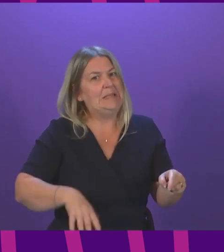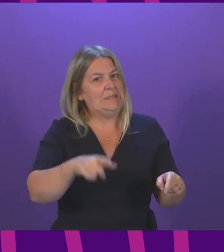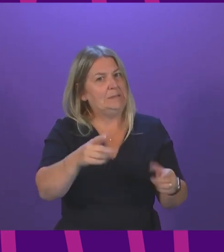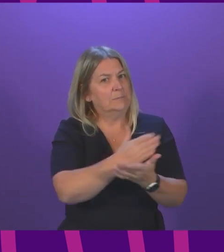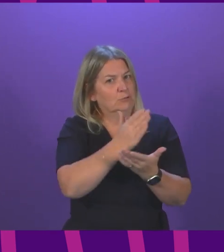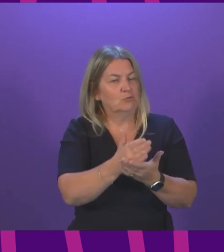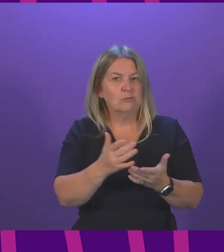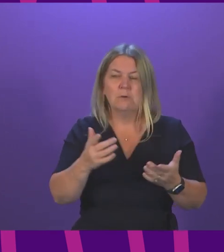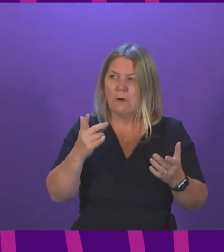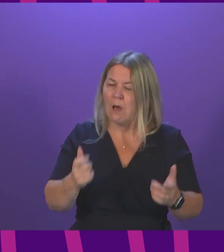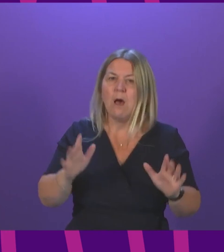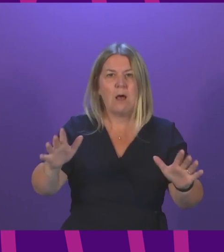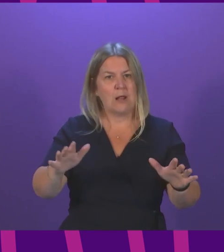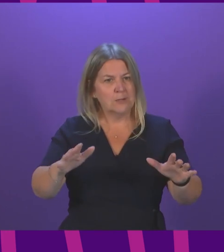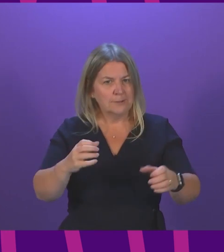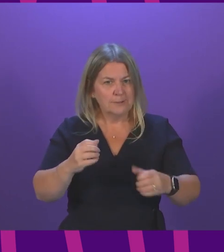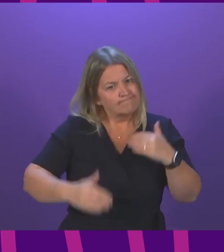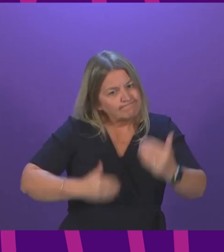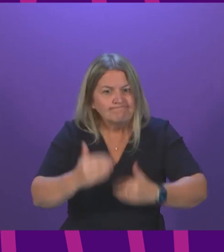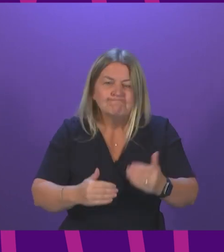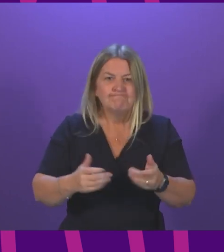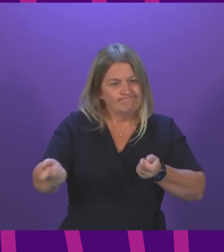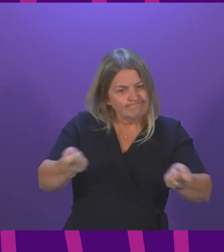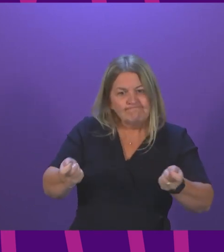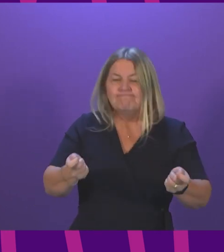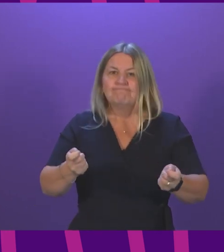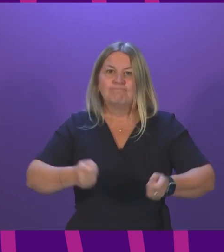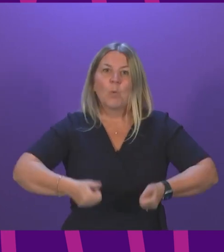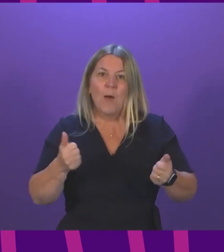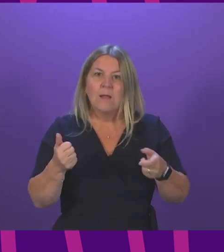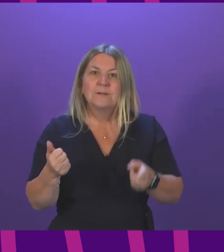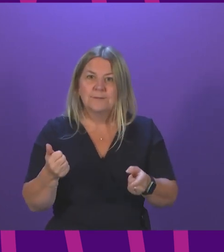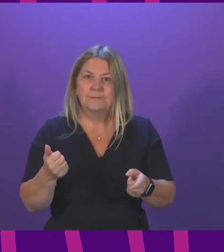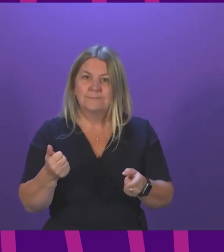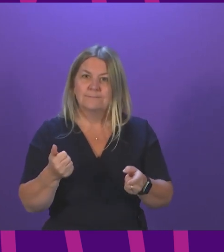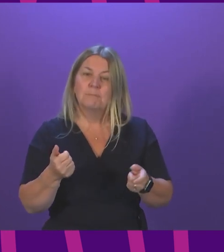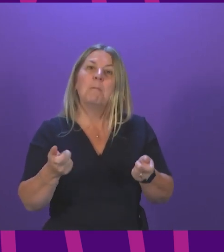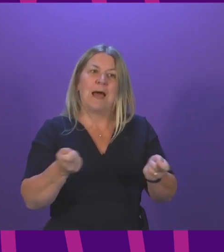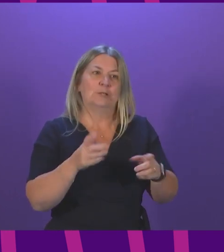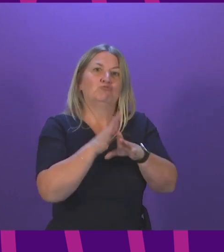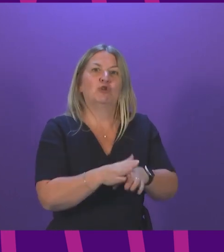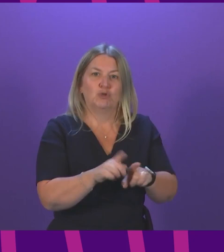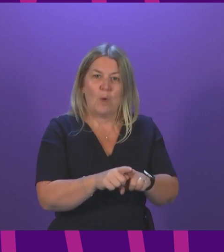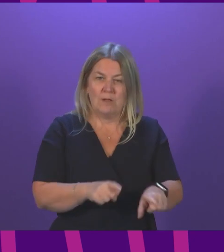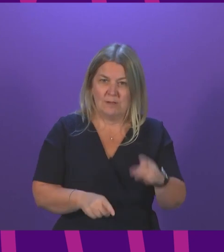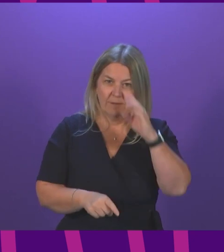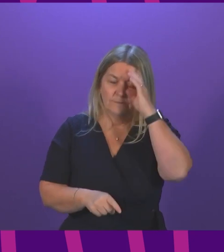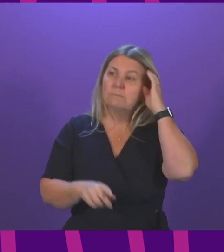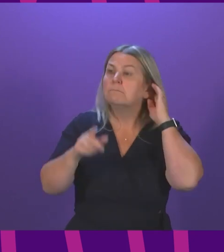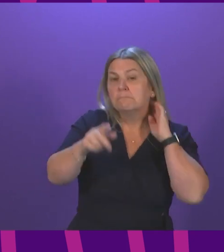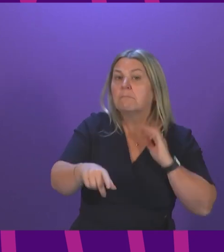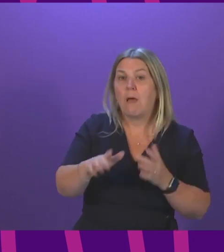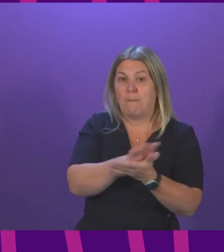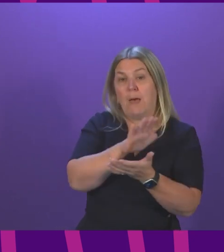we're doing this in a way that is, of course, with pace, but also managing some of those really challenging pressures. Of course, I will look at the issue again of locum pharmacists.